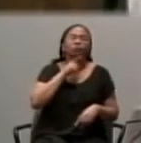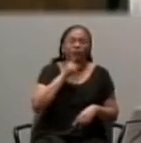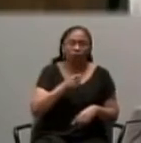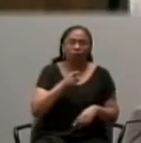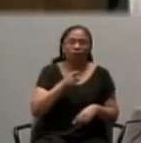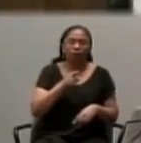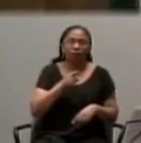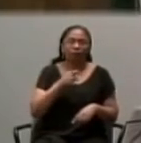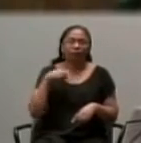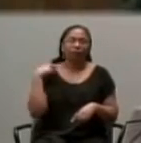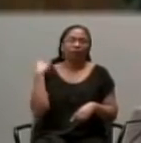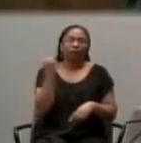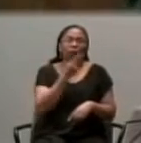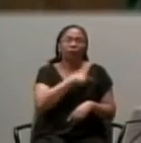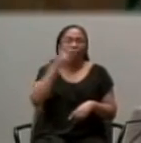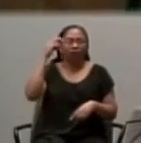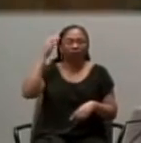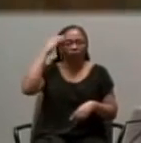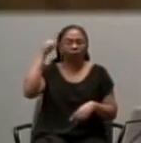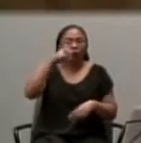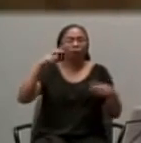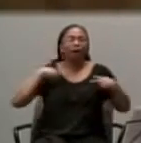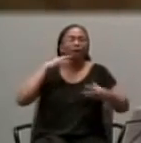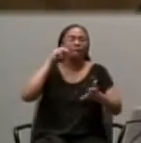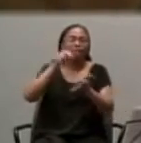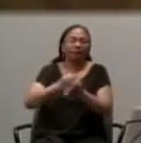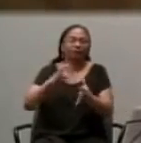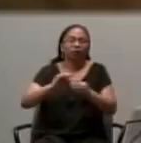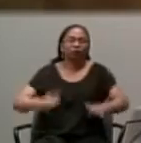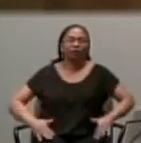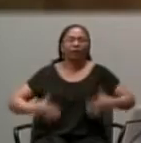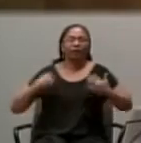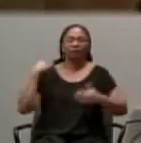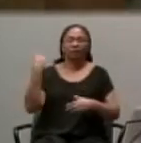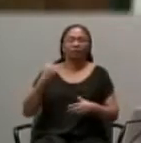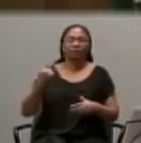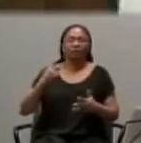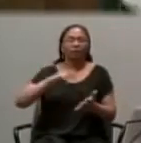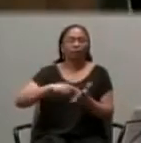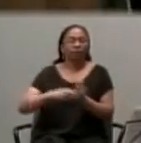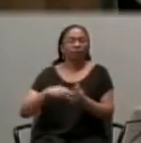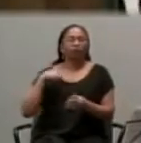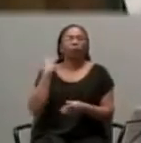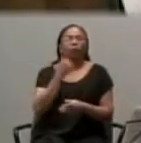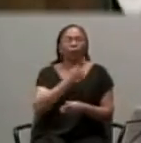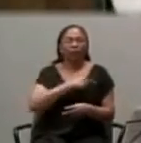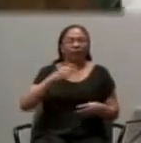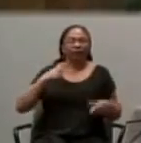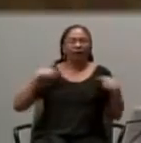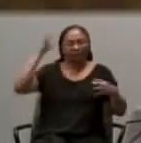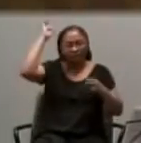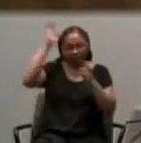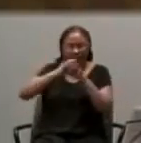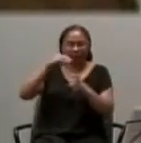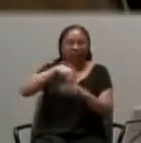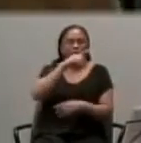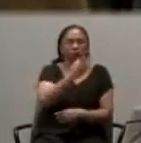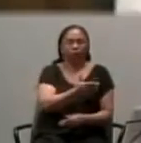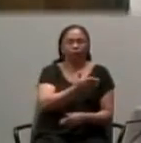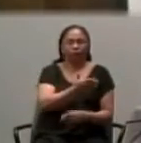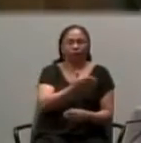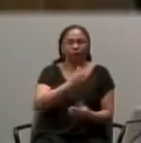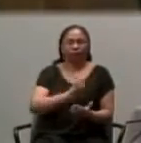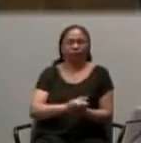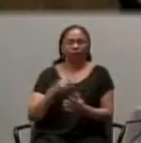know that you have the message of eternal life. And therefore, we put our faith in you. Because we